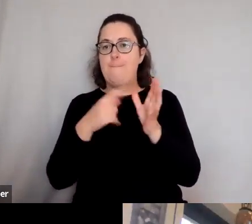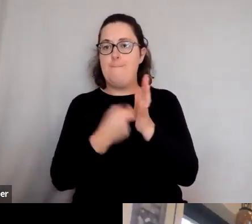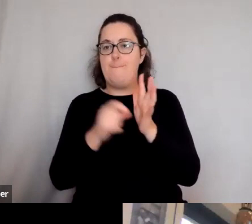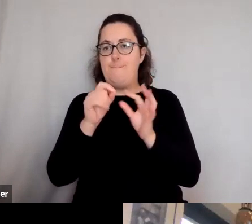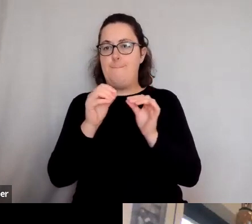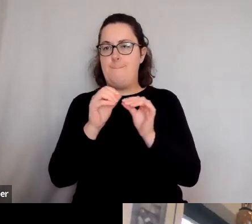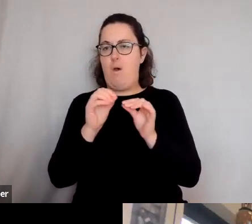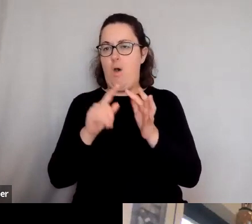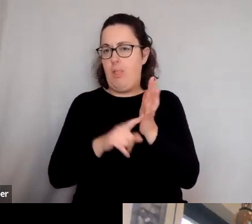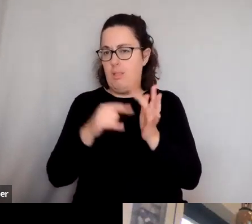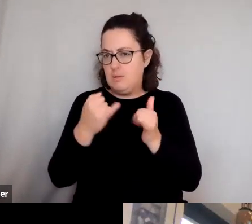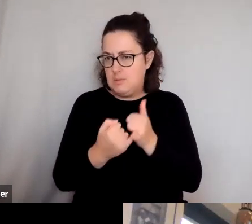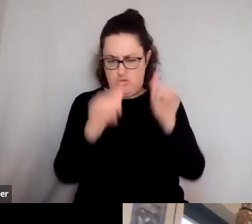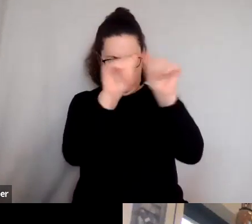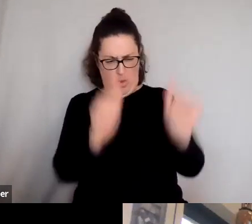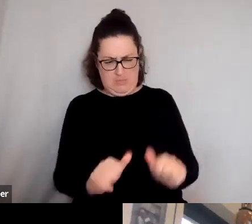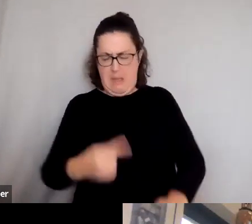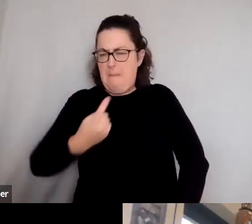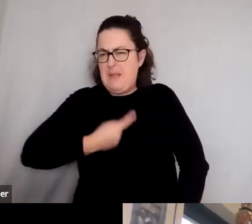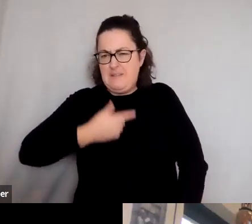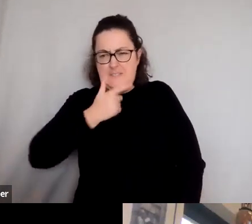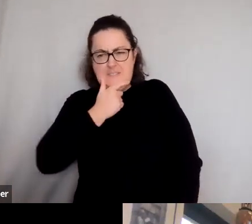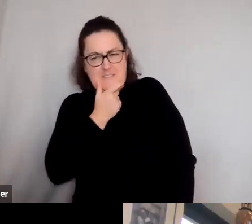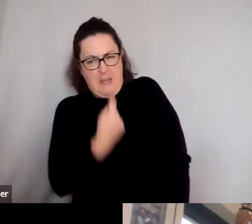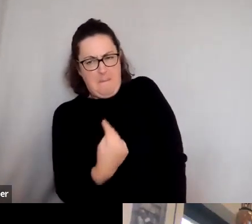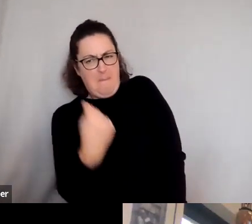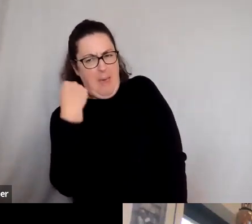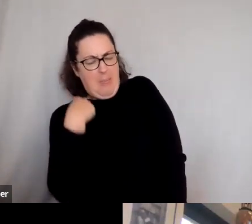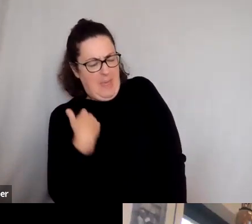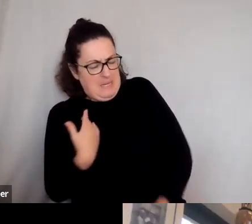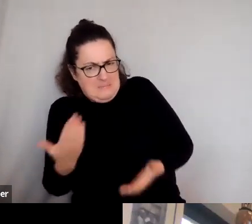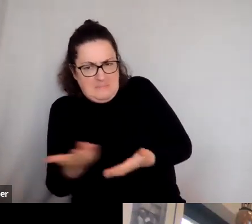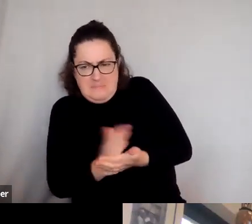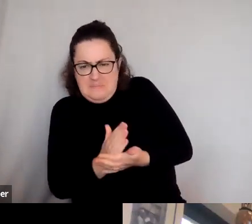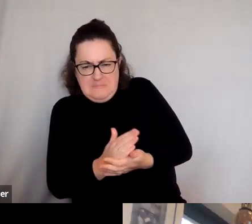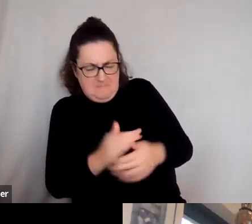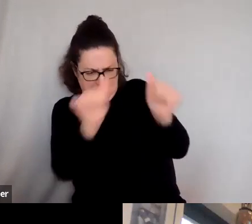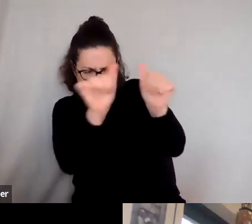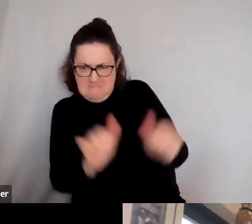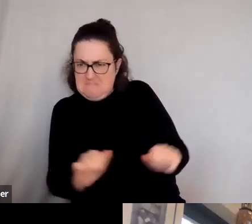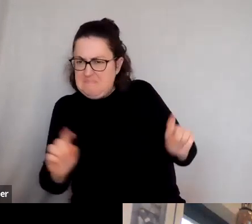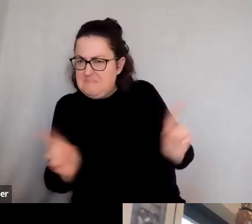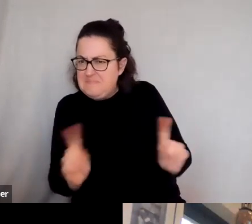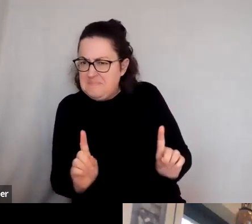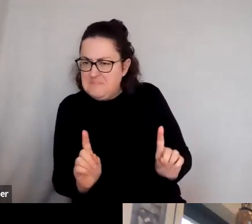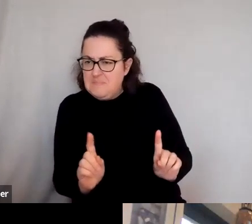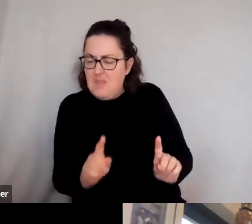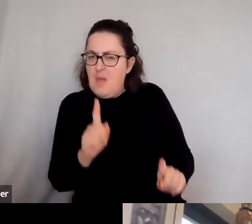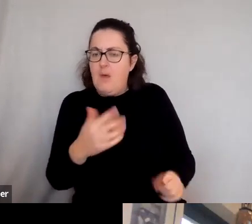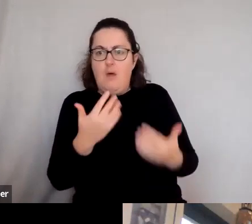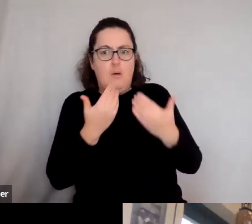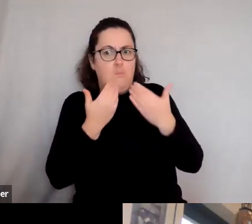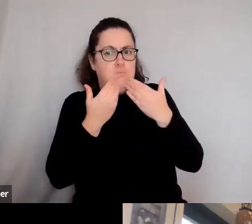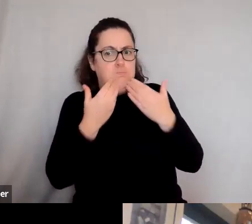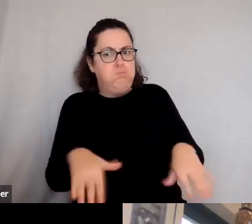sure I really knew what it was. Um, I'm sure I didn't know what it was, but I still remember thinking how amazing it